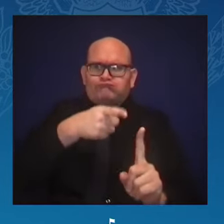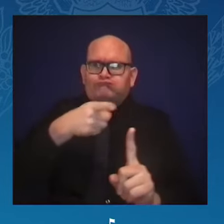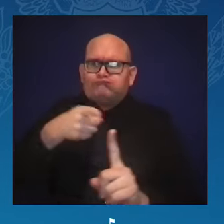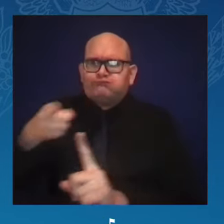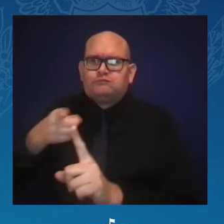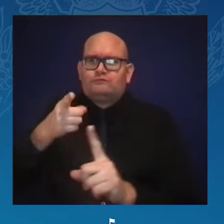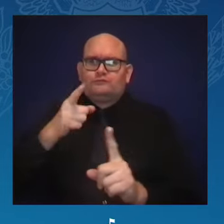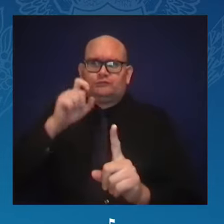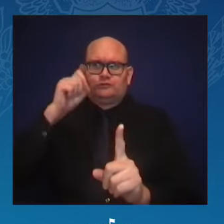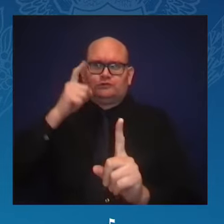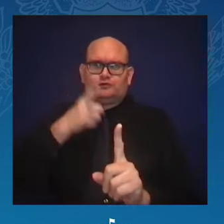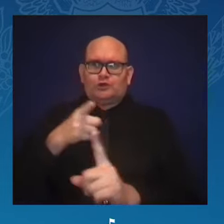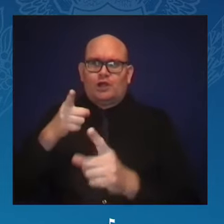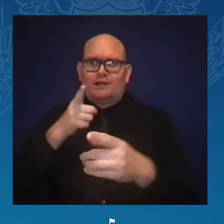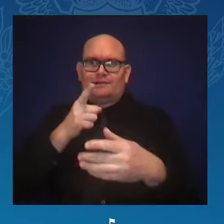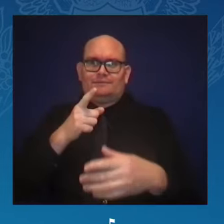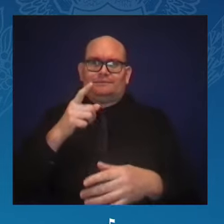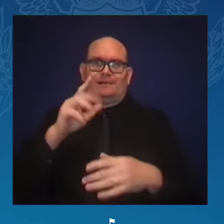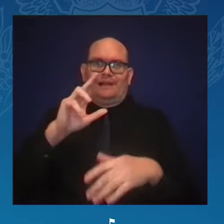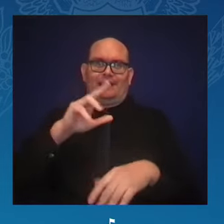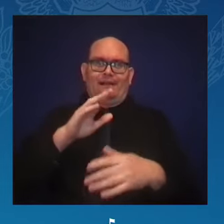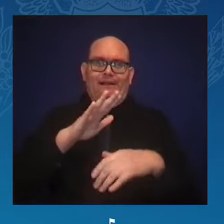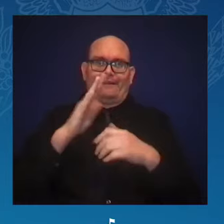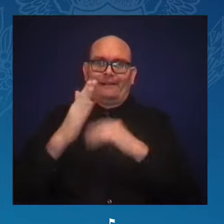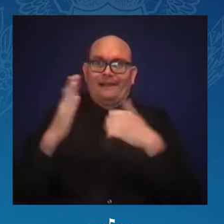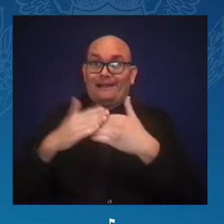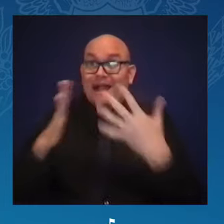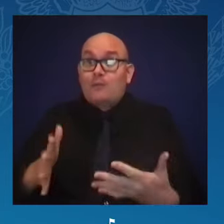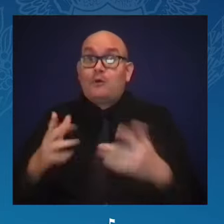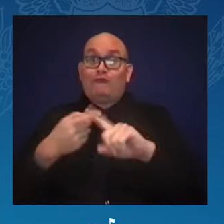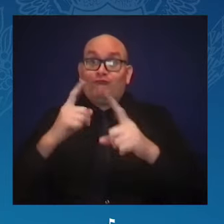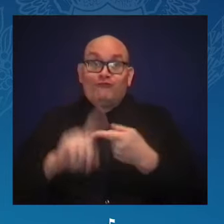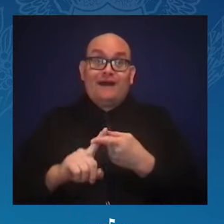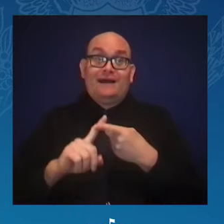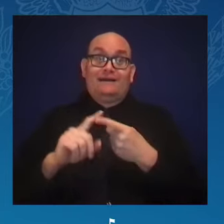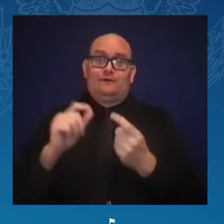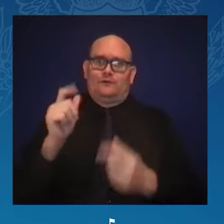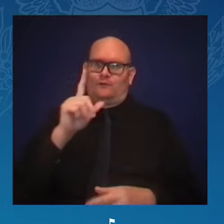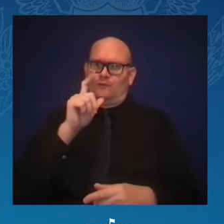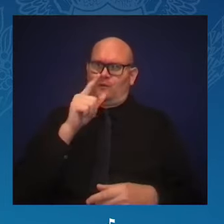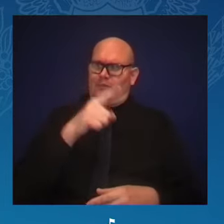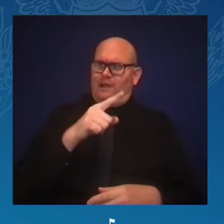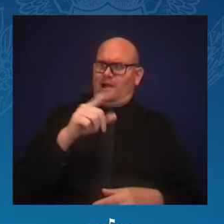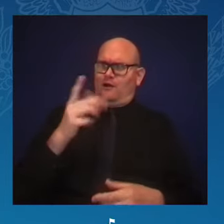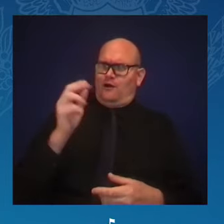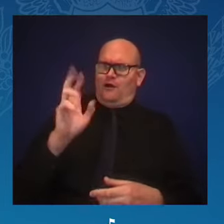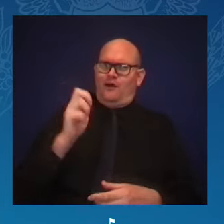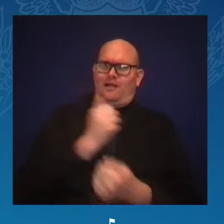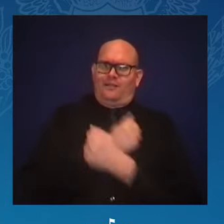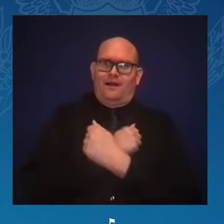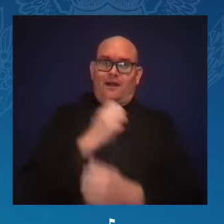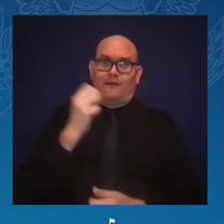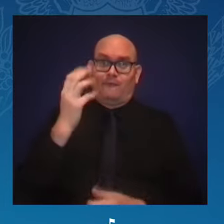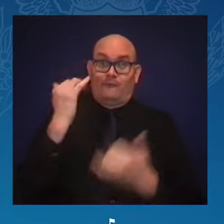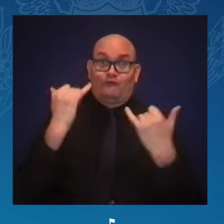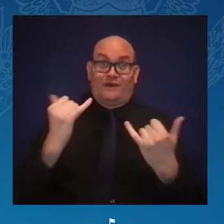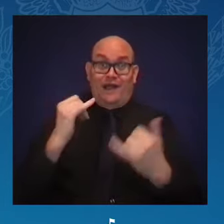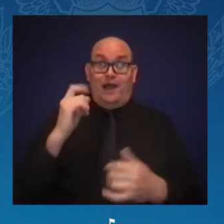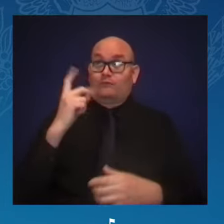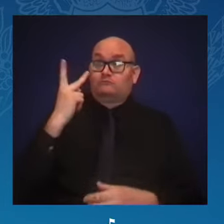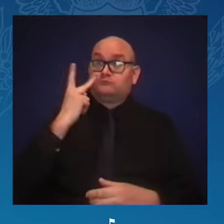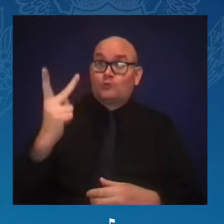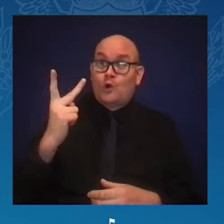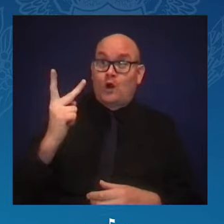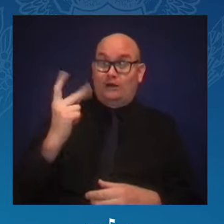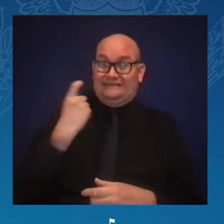we just witnessed the United States Supreme Court strike down affirmative action, give businesses the right to discriminate, and deny debt